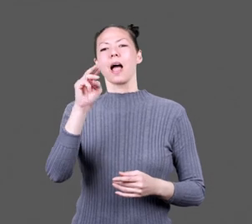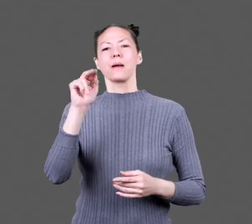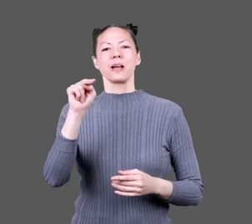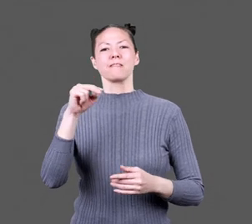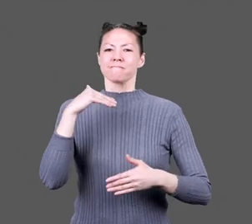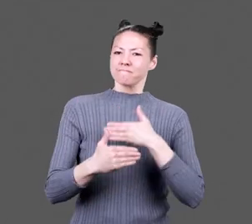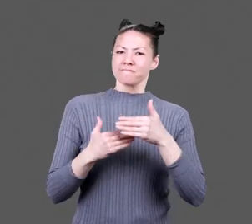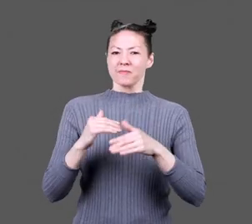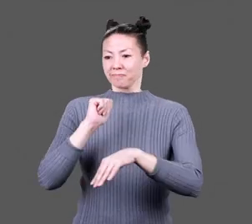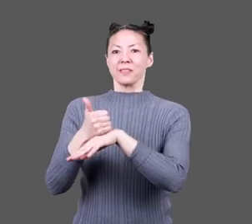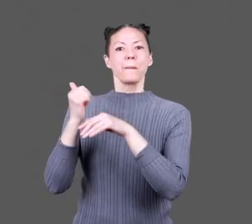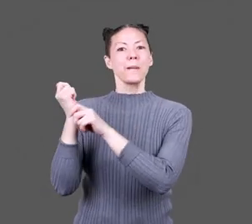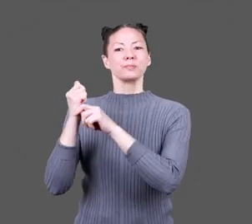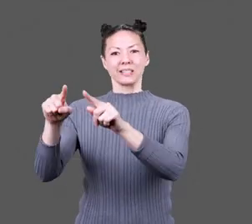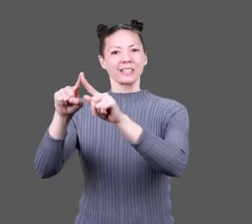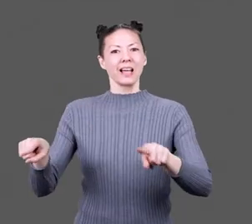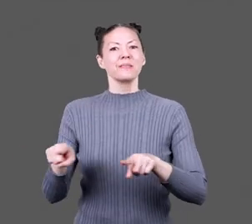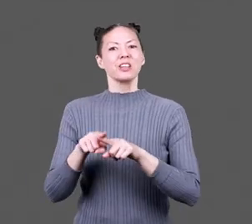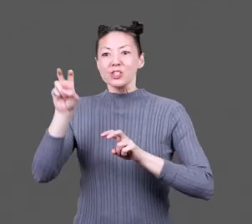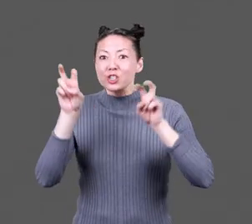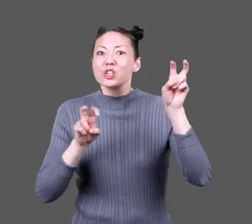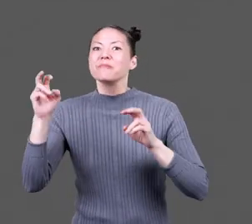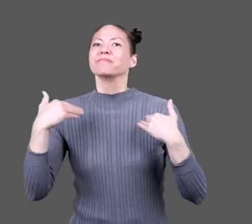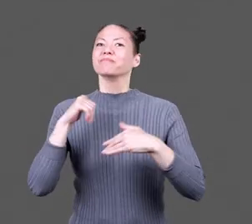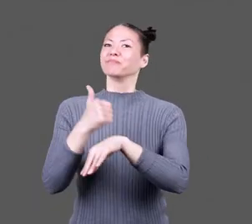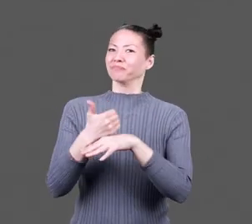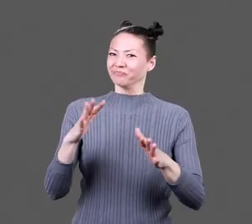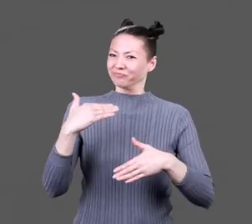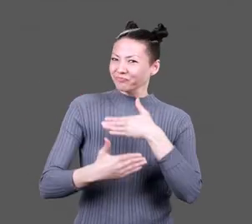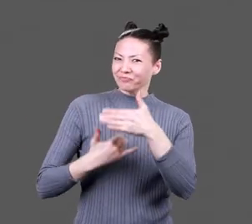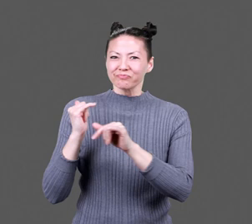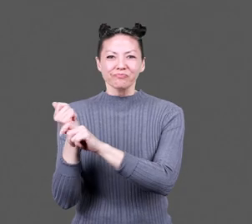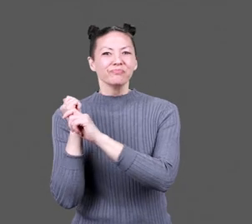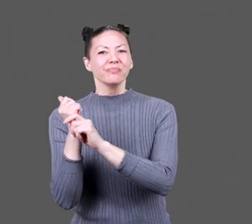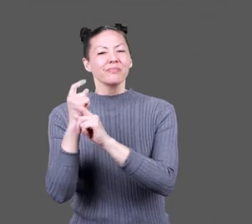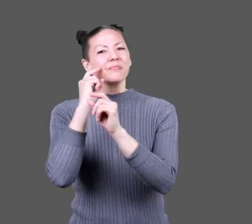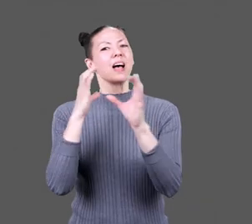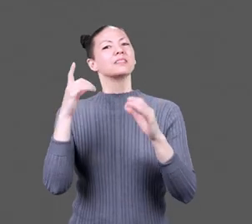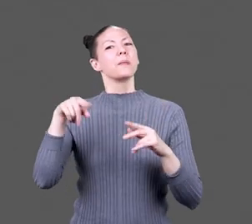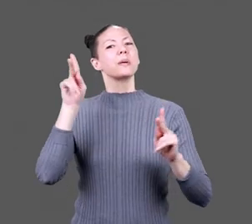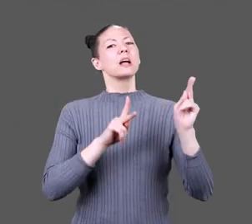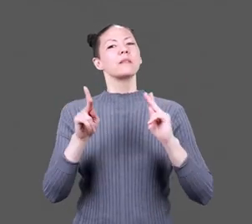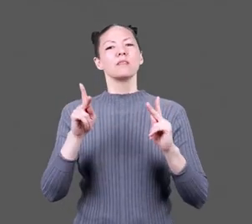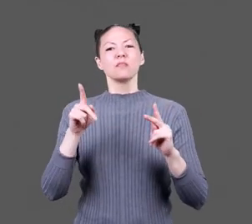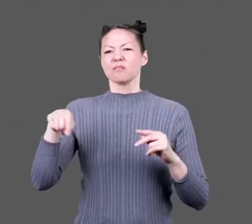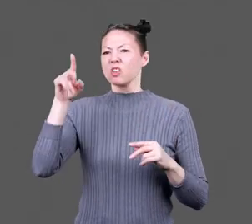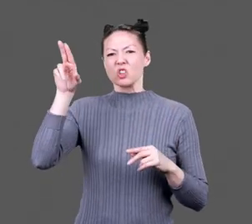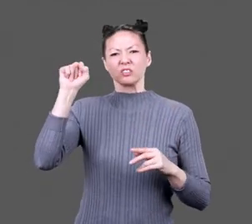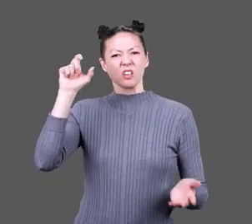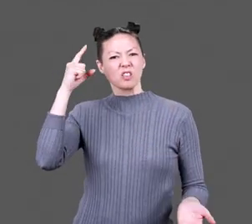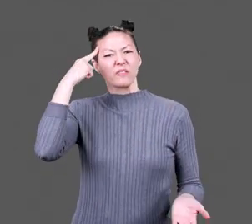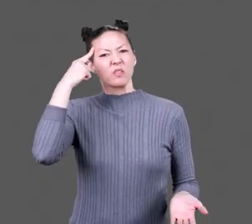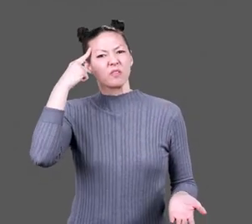Gaman moved us to build a baseball diamond, where games and tournaments were played. Imagine us, the people